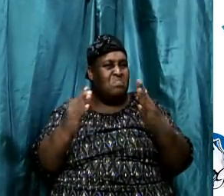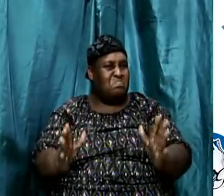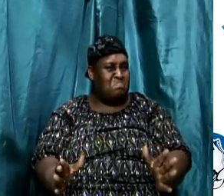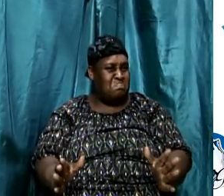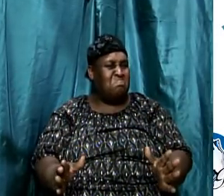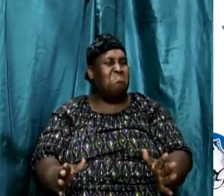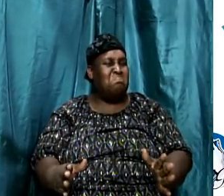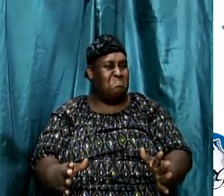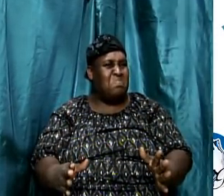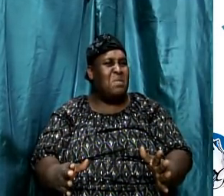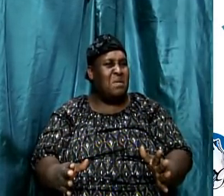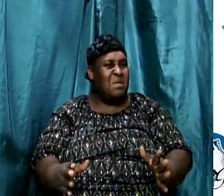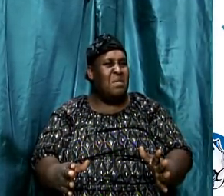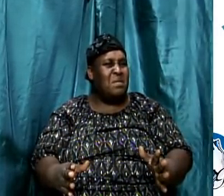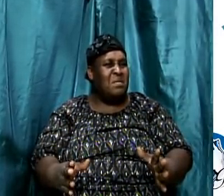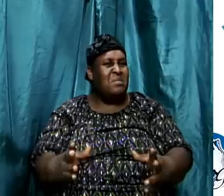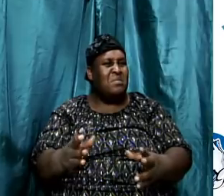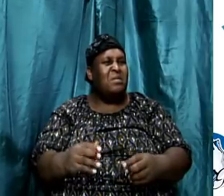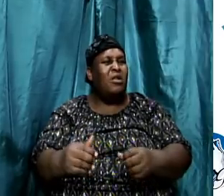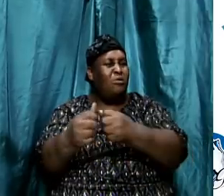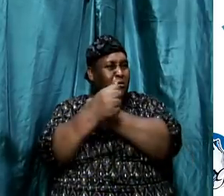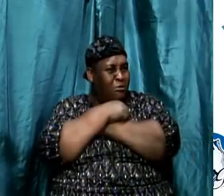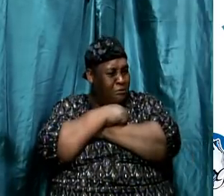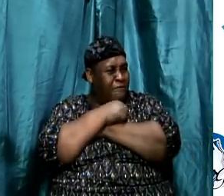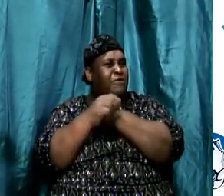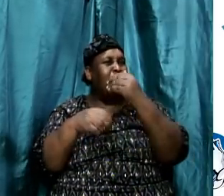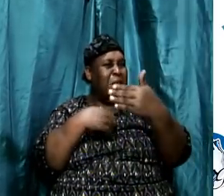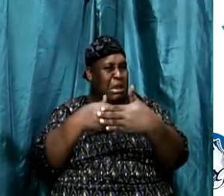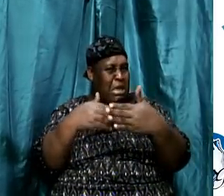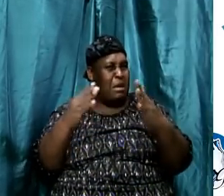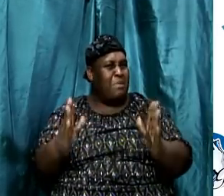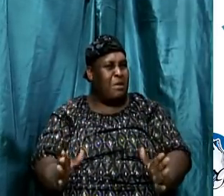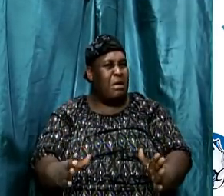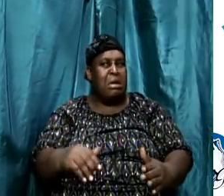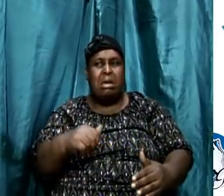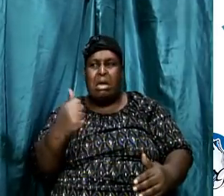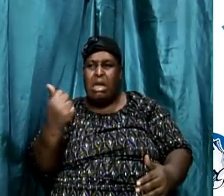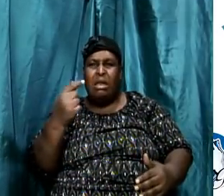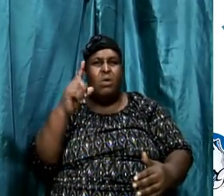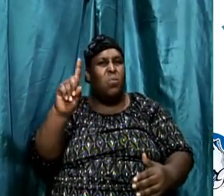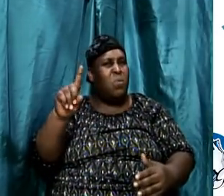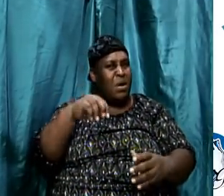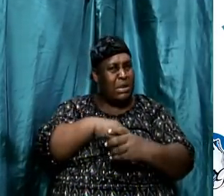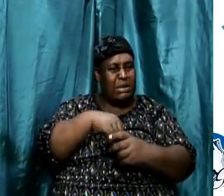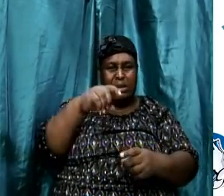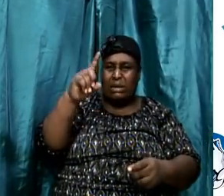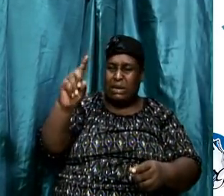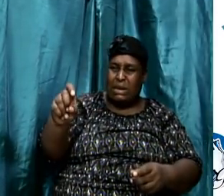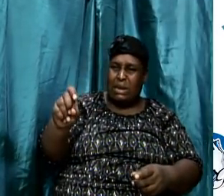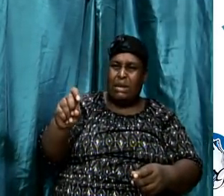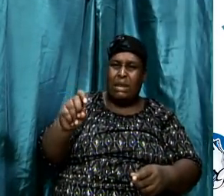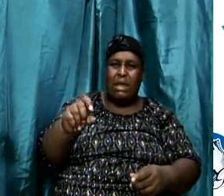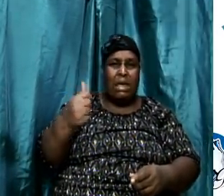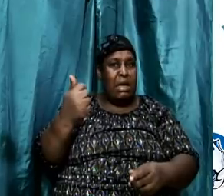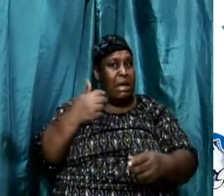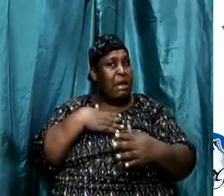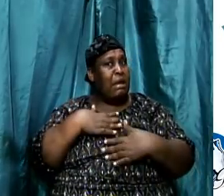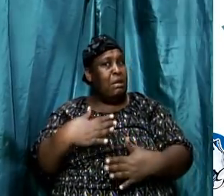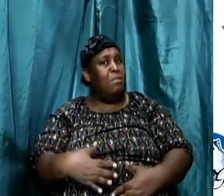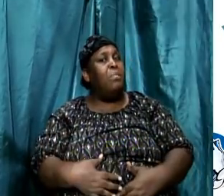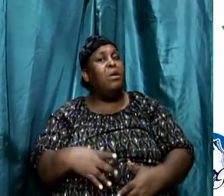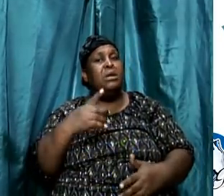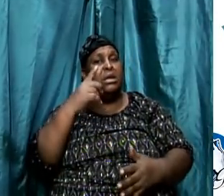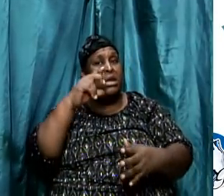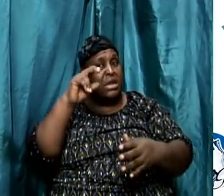Persons who are in need. And notice we use the term neighbor. And who is your neighbor? Anybody who is in need. Anybody who you see at church who needs